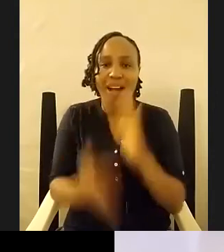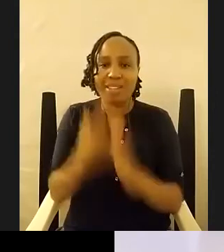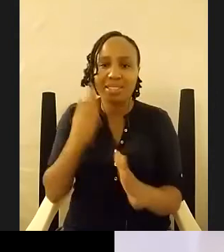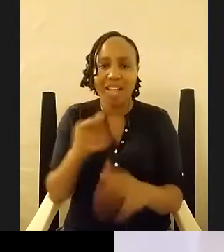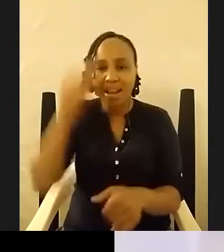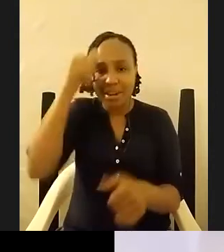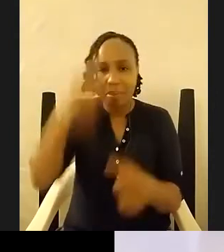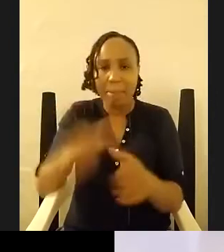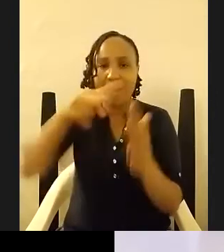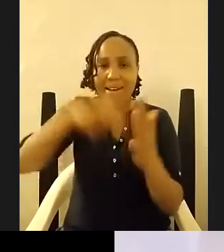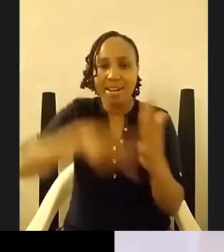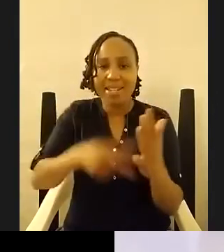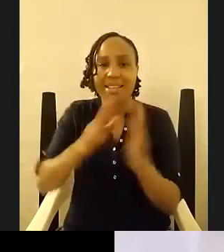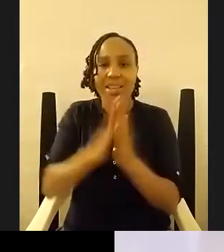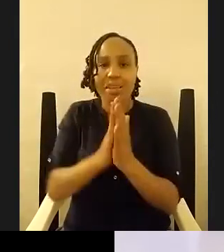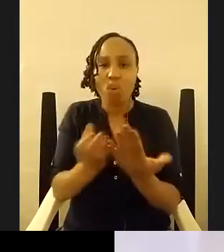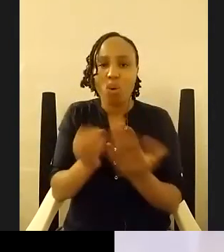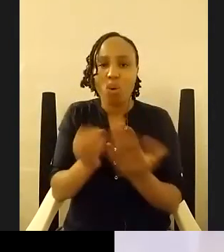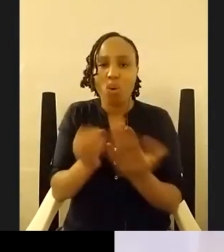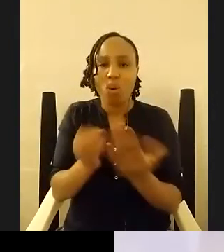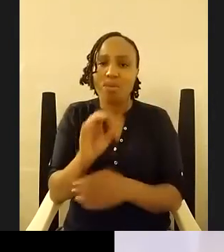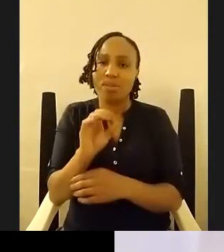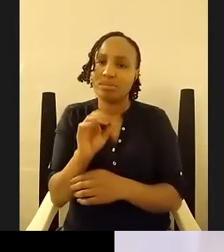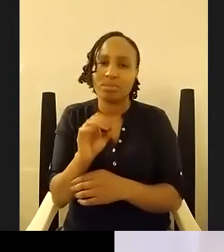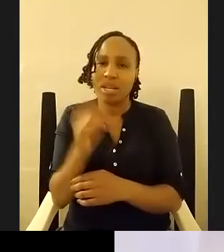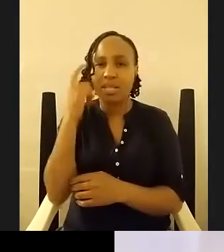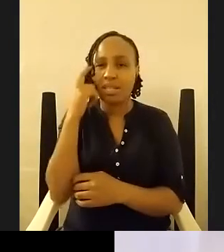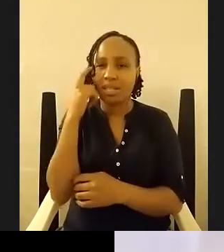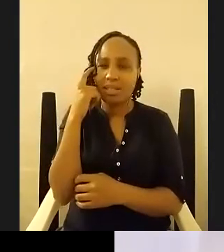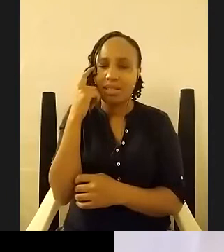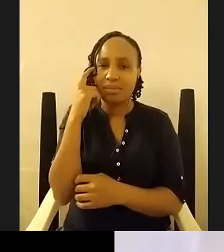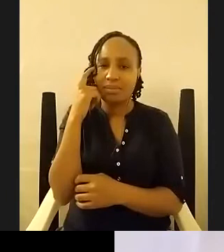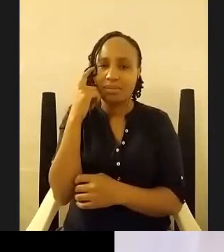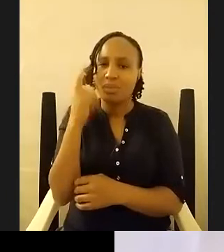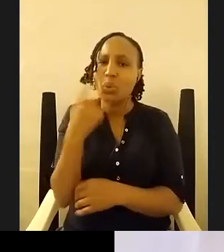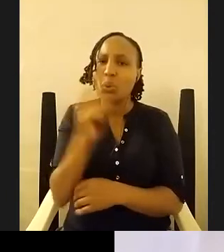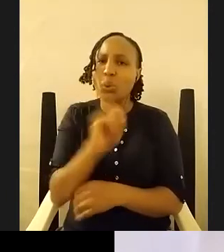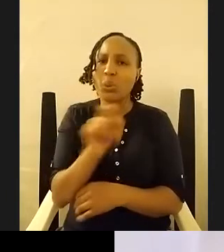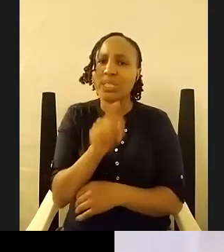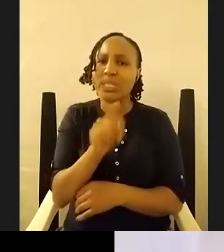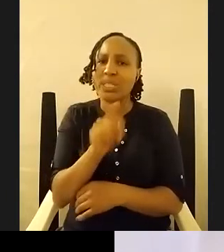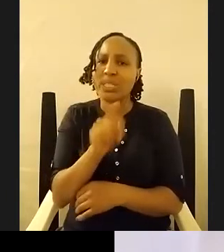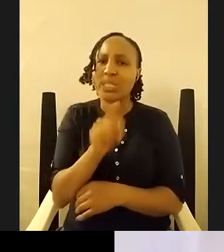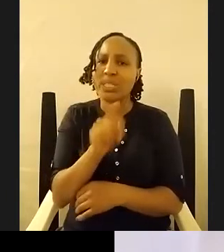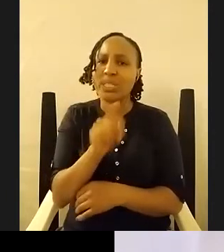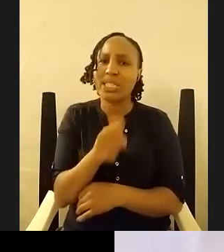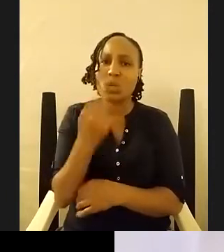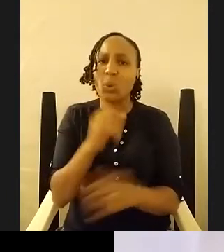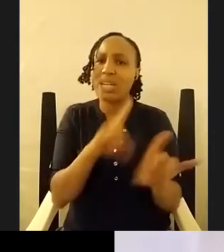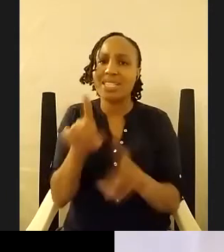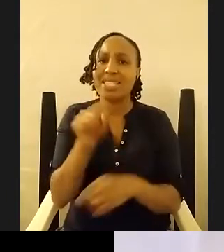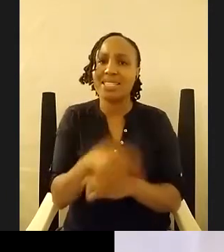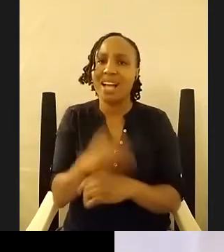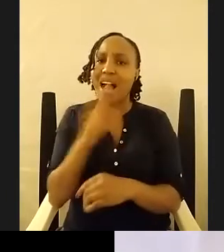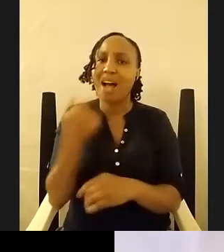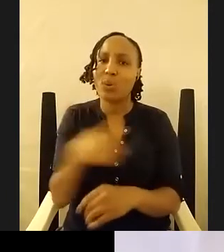who who wrote this who's who does this are we allowed to cast no liz won't be able to yeah liz